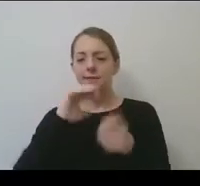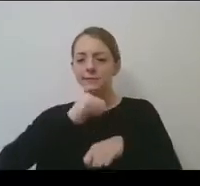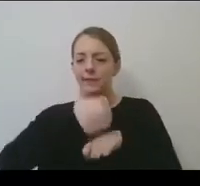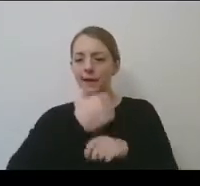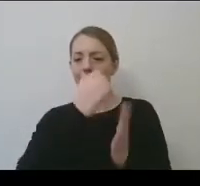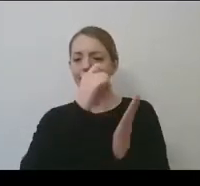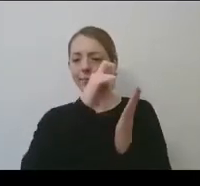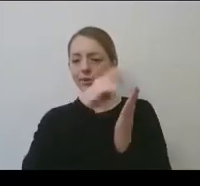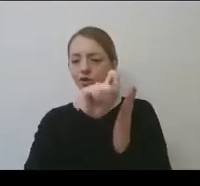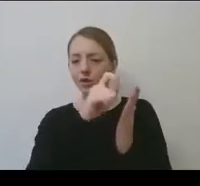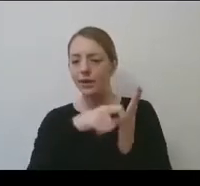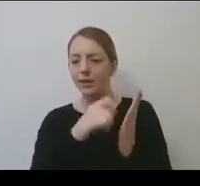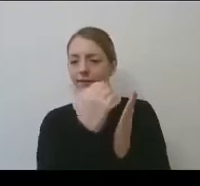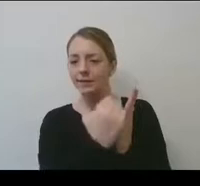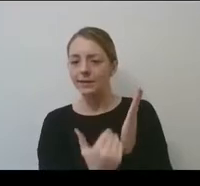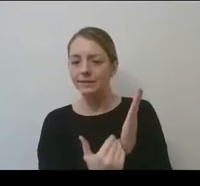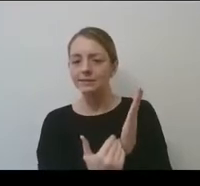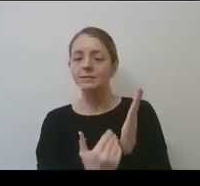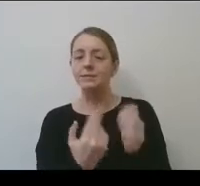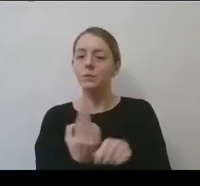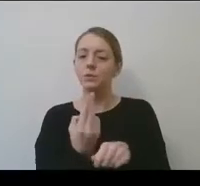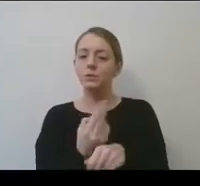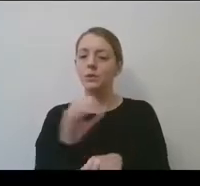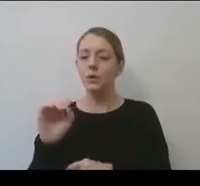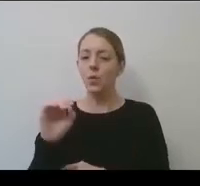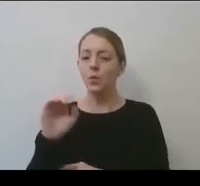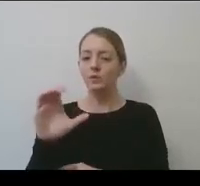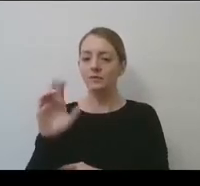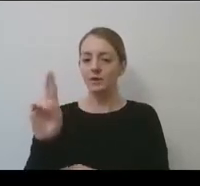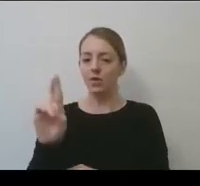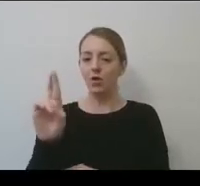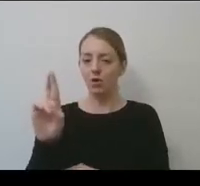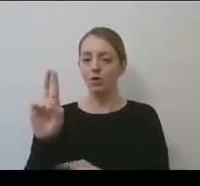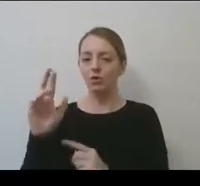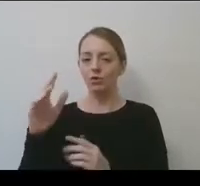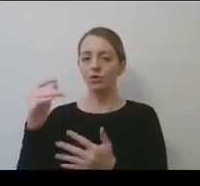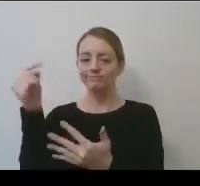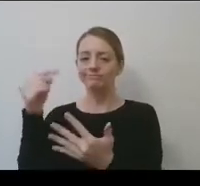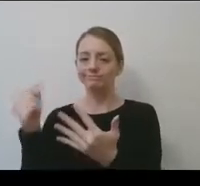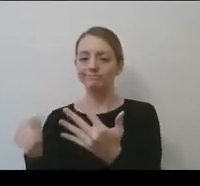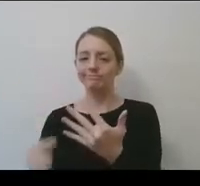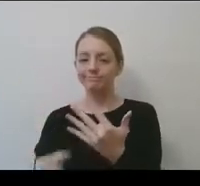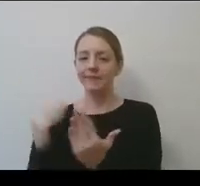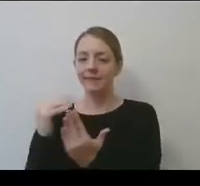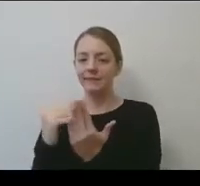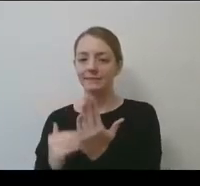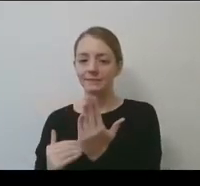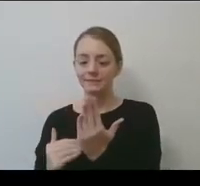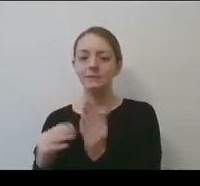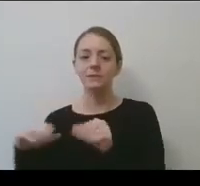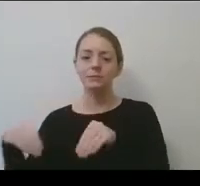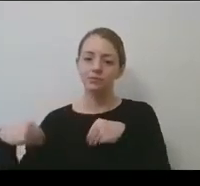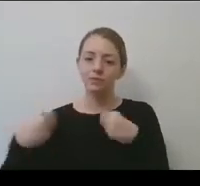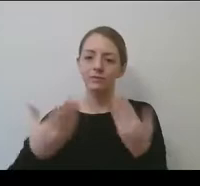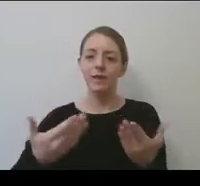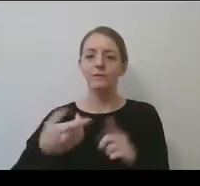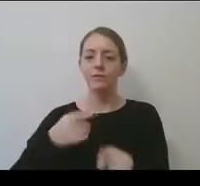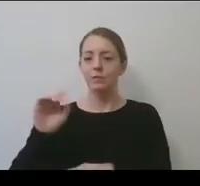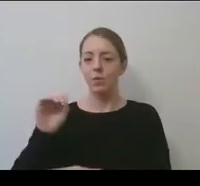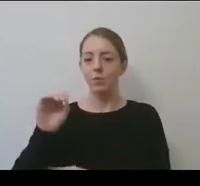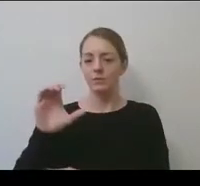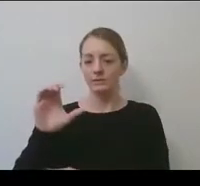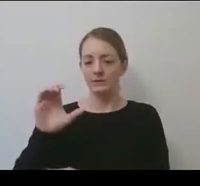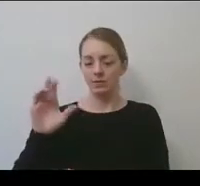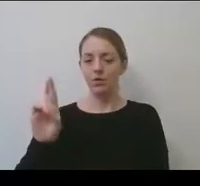using the OCR, um, uh, laundry list, um, that that's provided, um, from OCR. And,